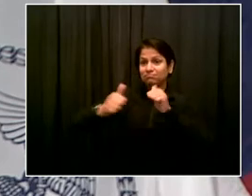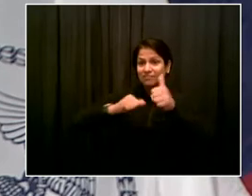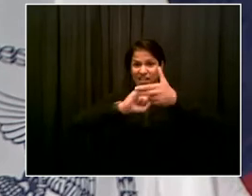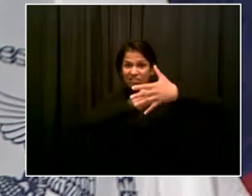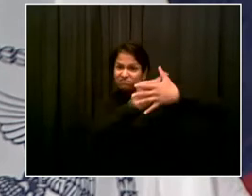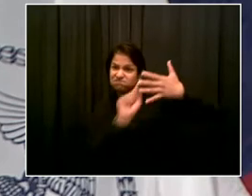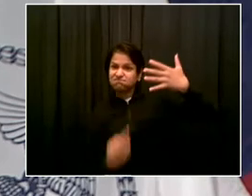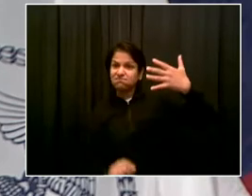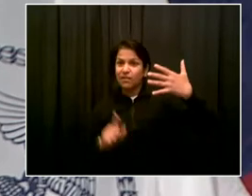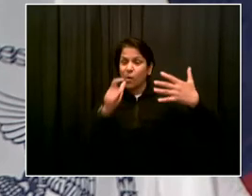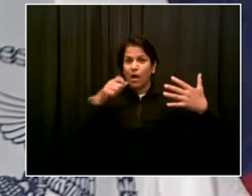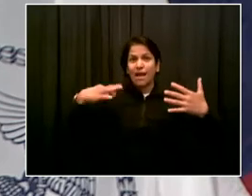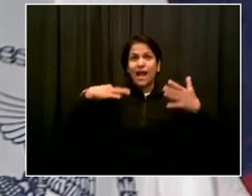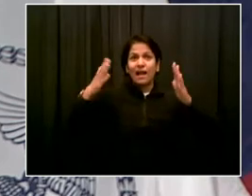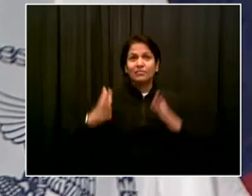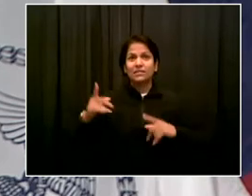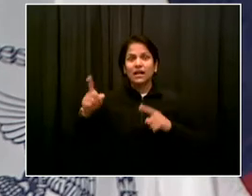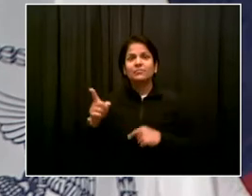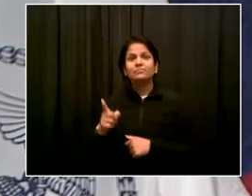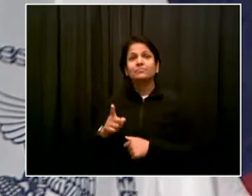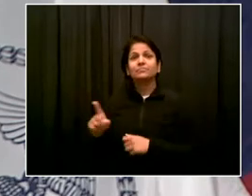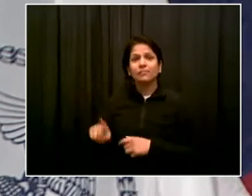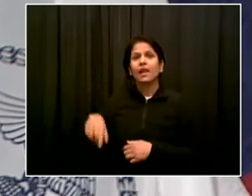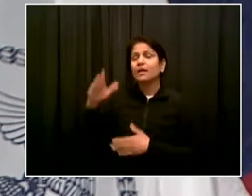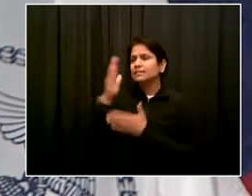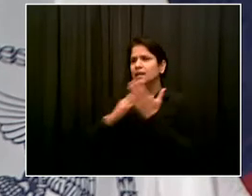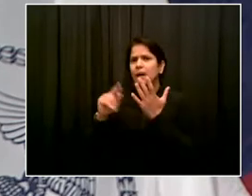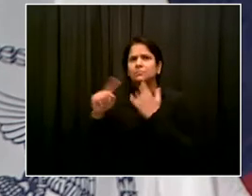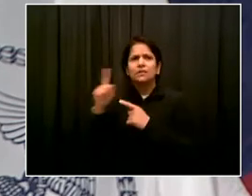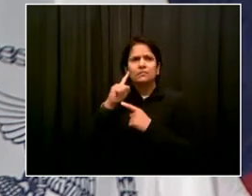Do we lose him? There we go.